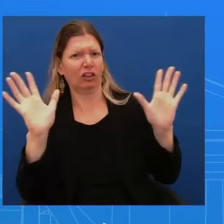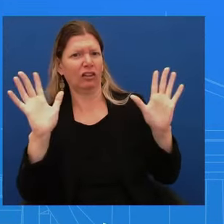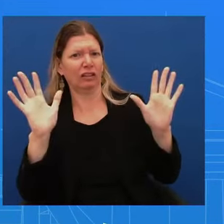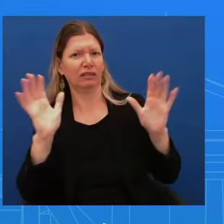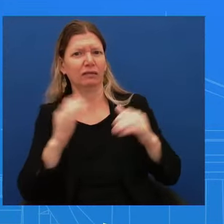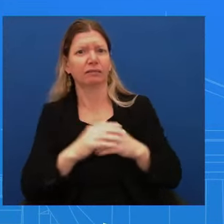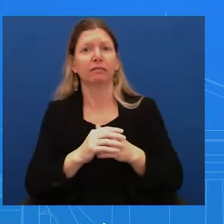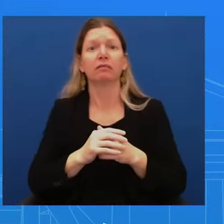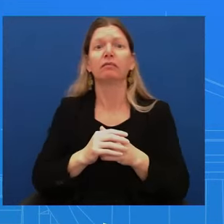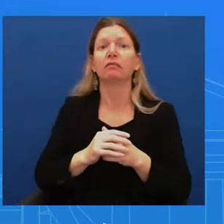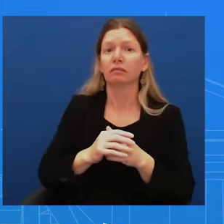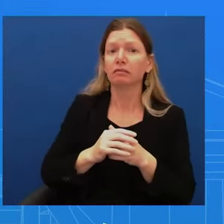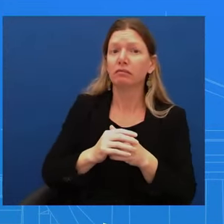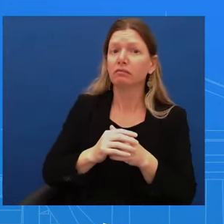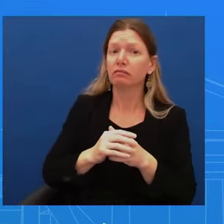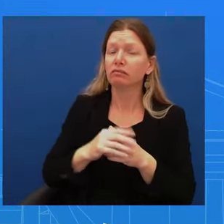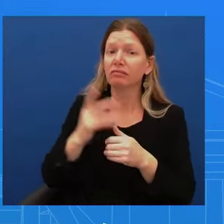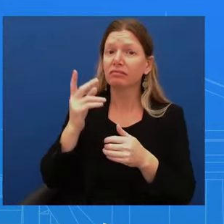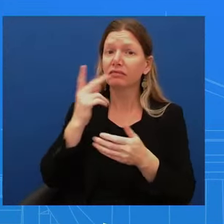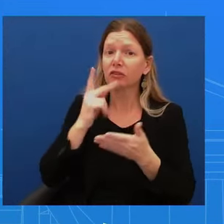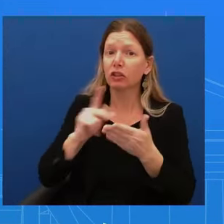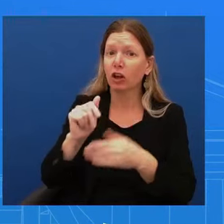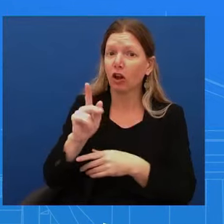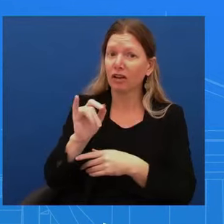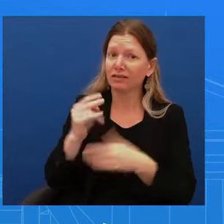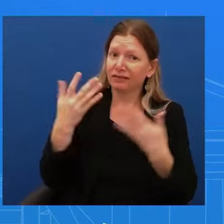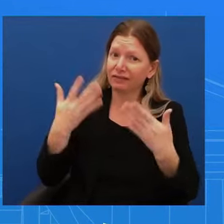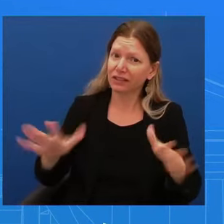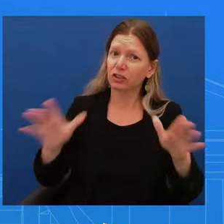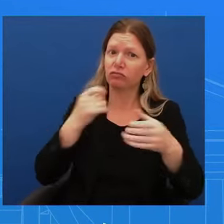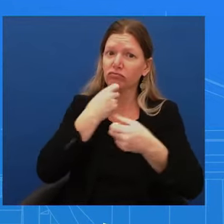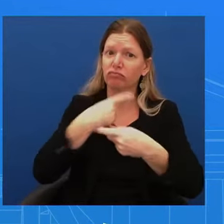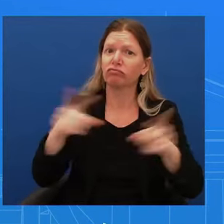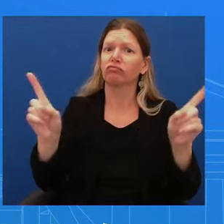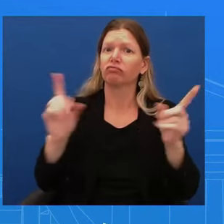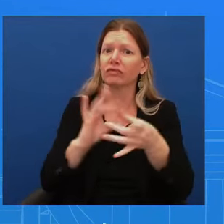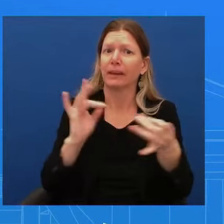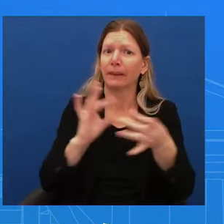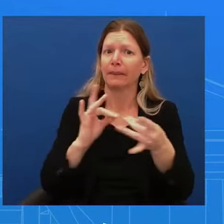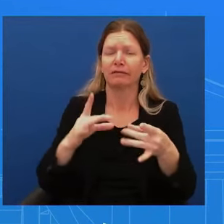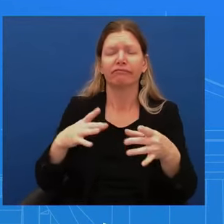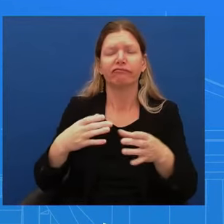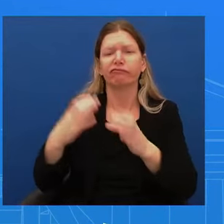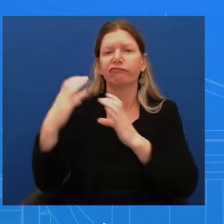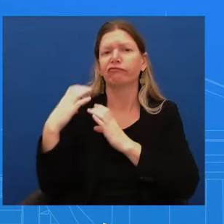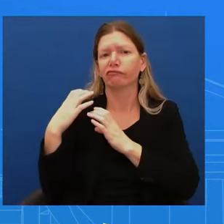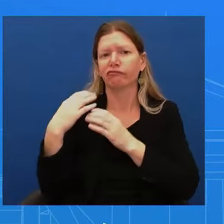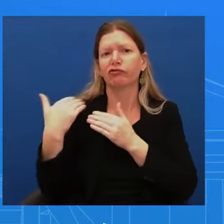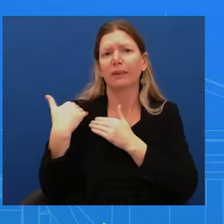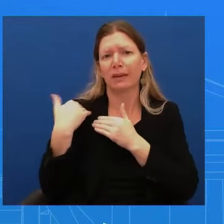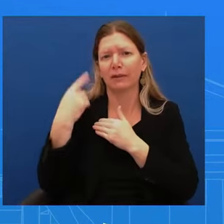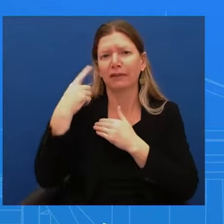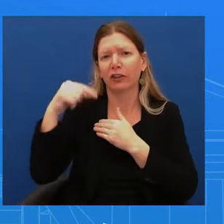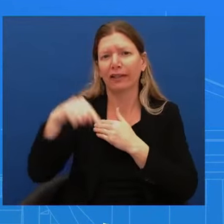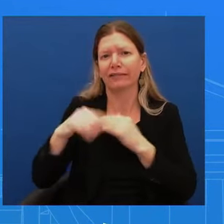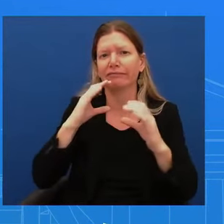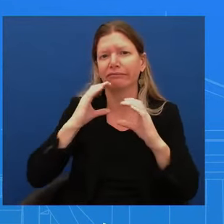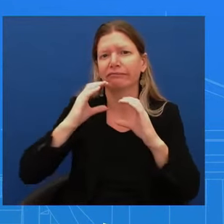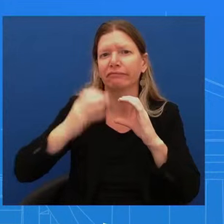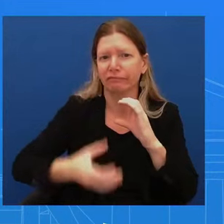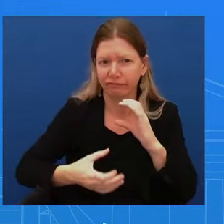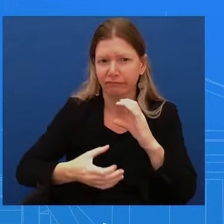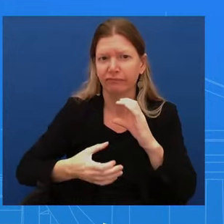I would refer you back to the statement. And Secretary was Austin was very clear and we appreciate that he has taken